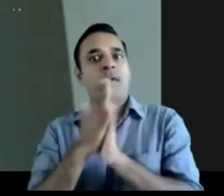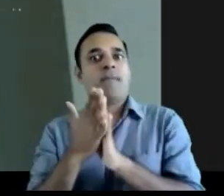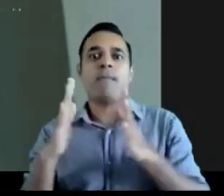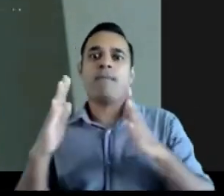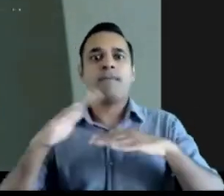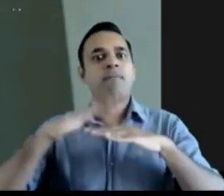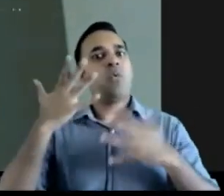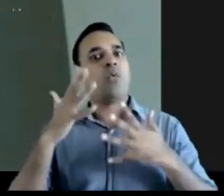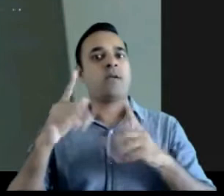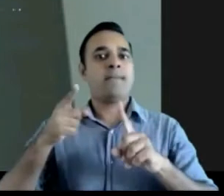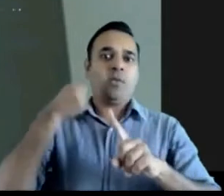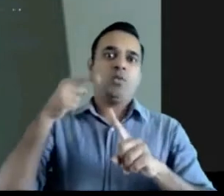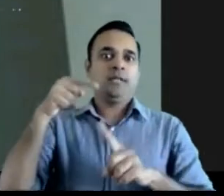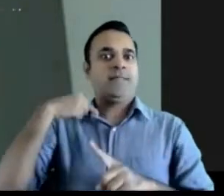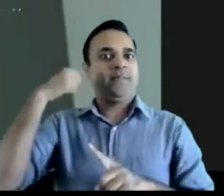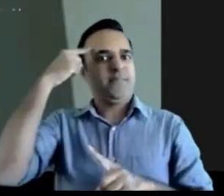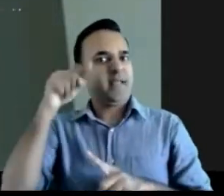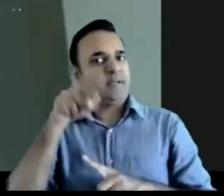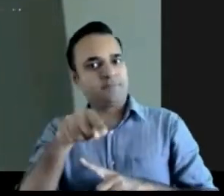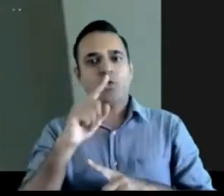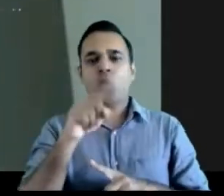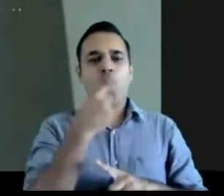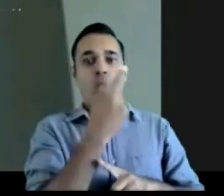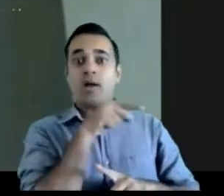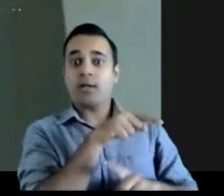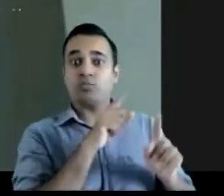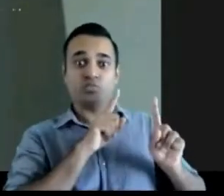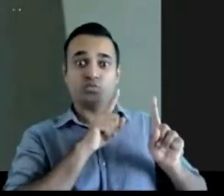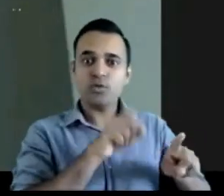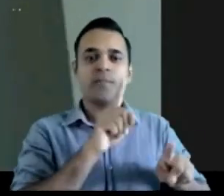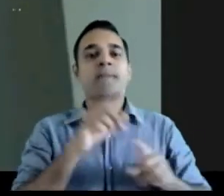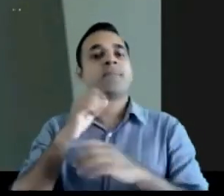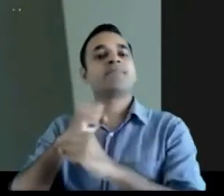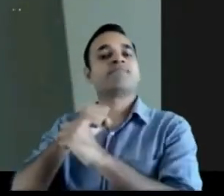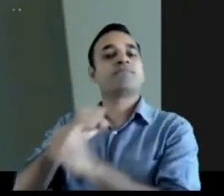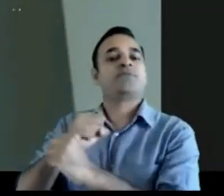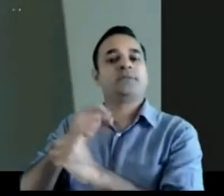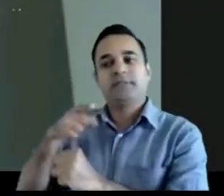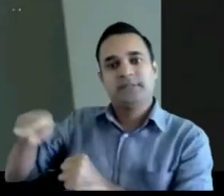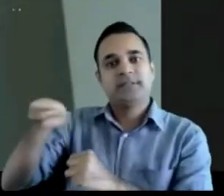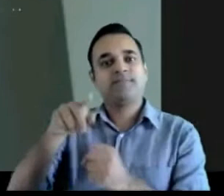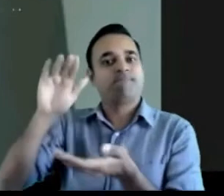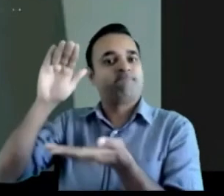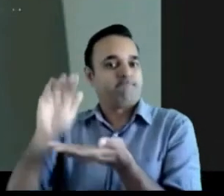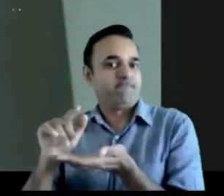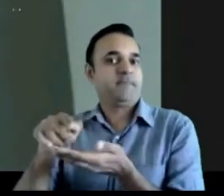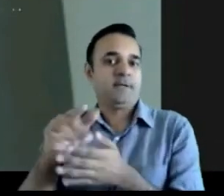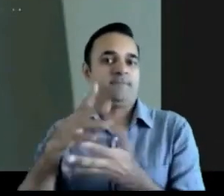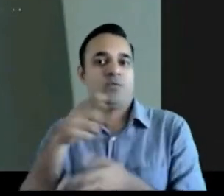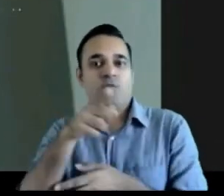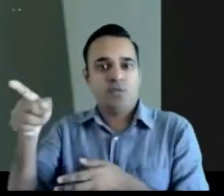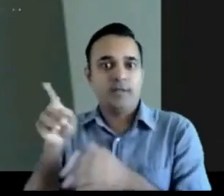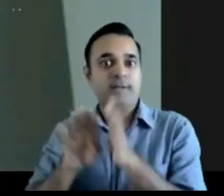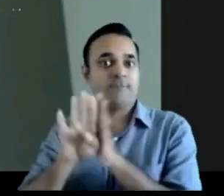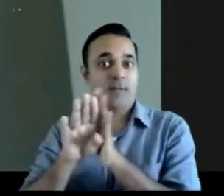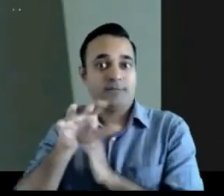more about what is disaster impact modeling what are the trends um how it's being used in the region and also globally